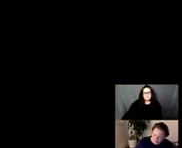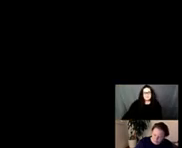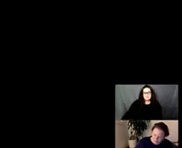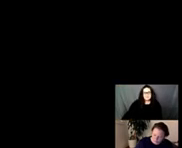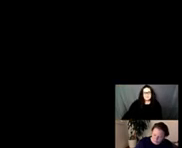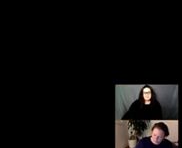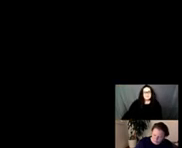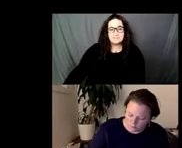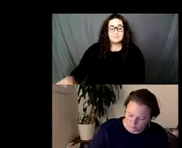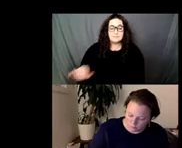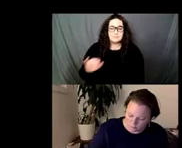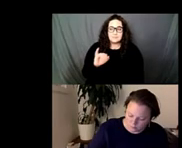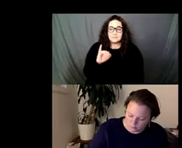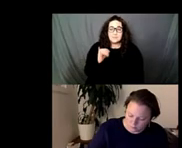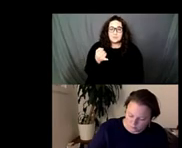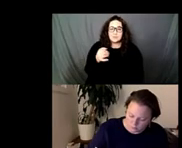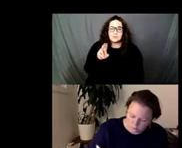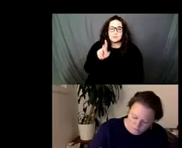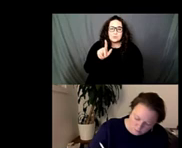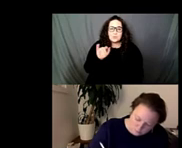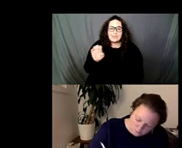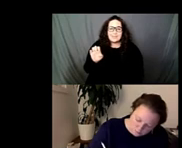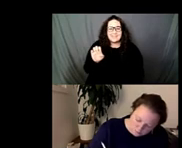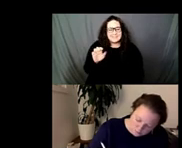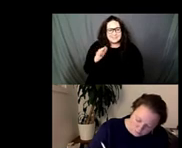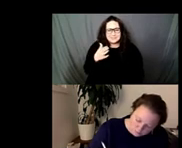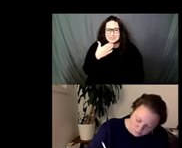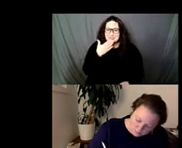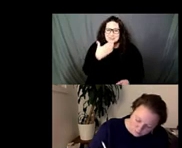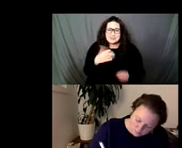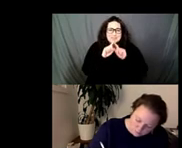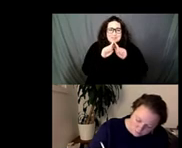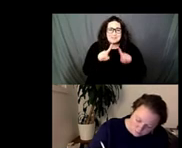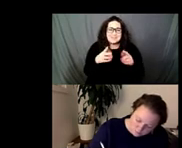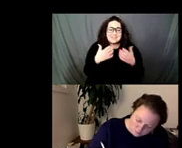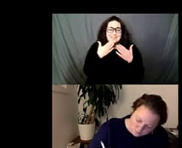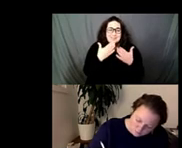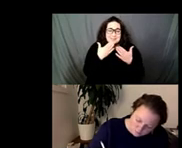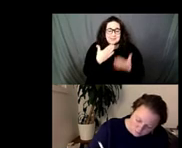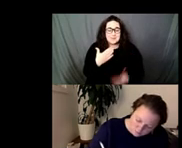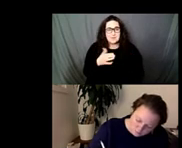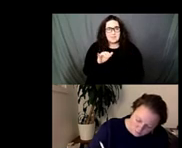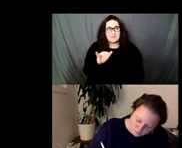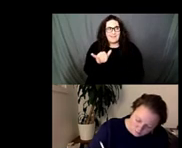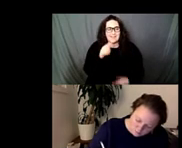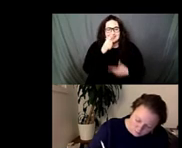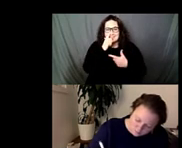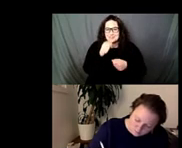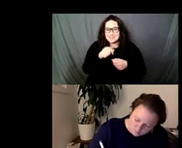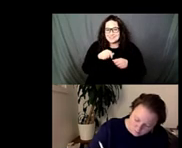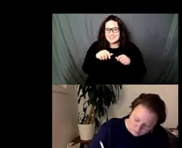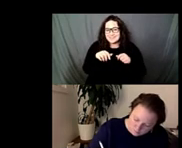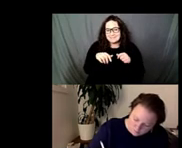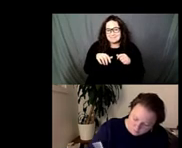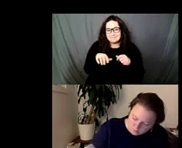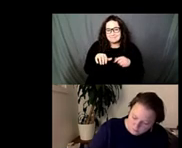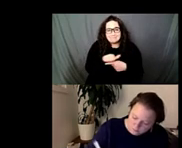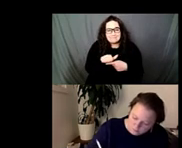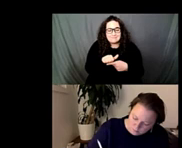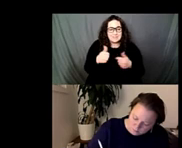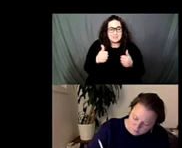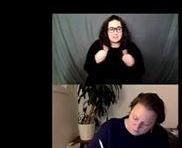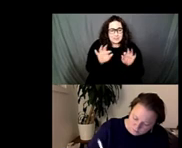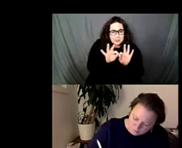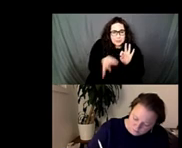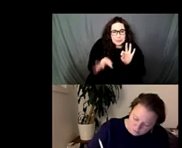of actually the stitch work but then also the evenness of um i'm a daughter of a quilter my mom a very long